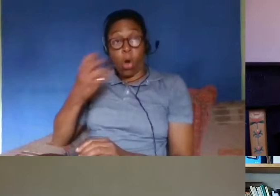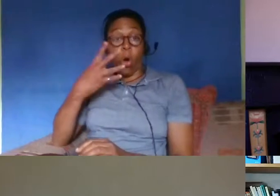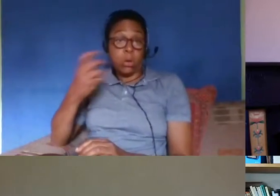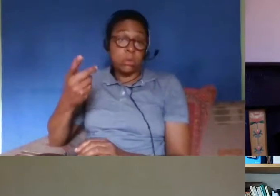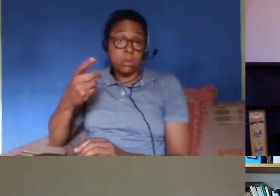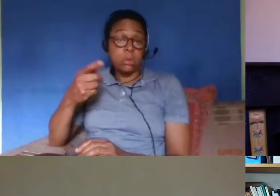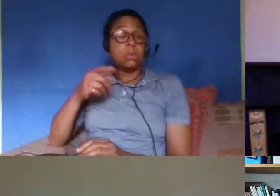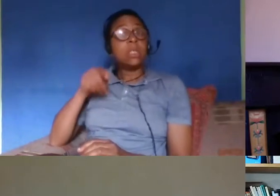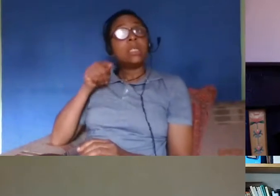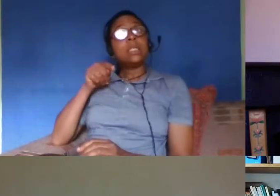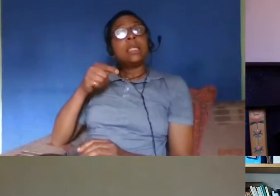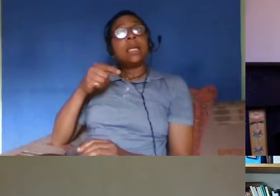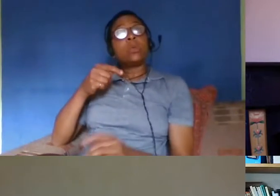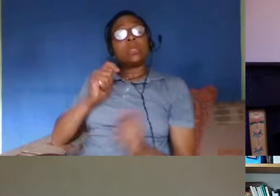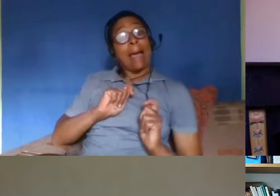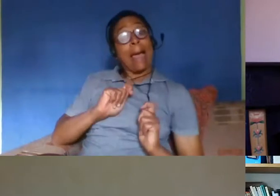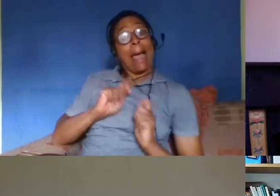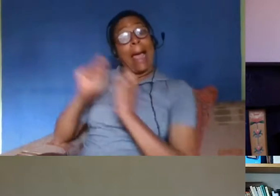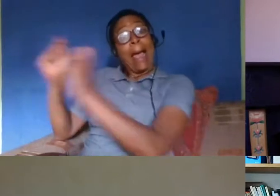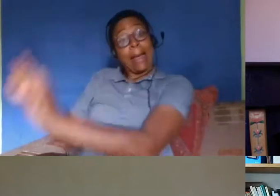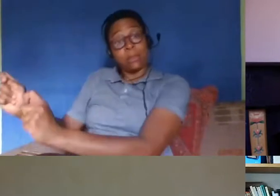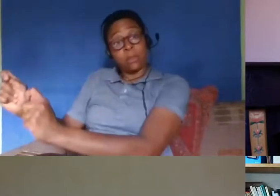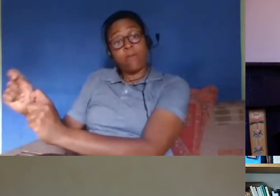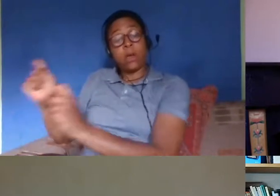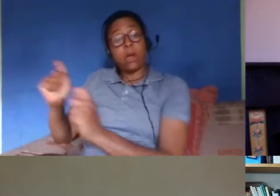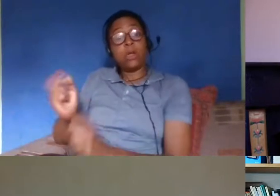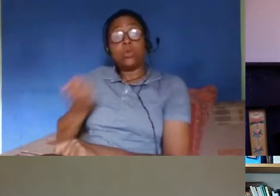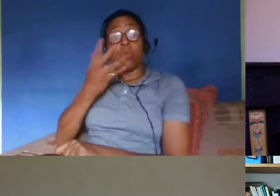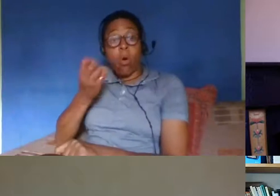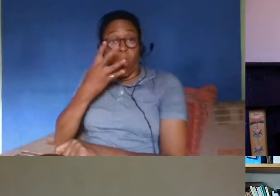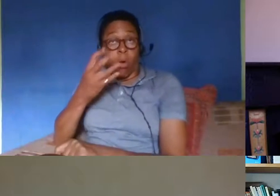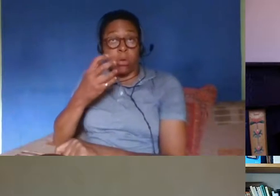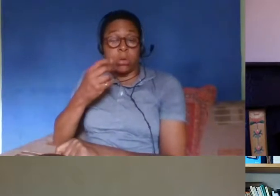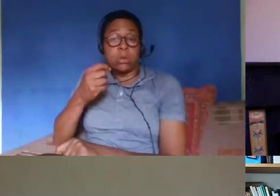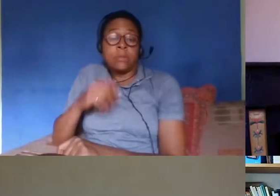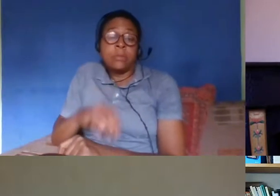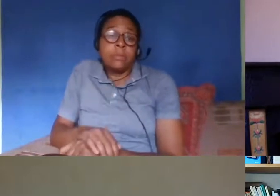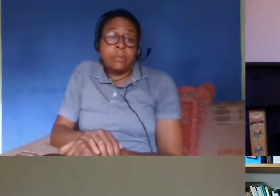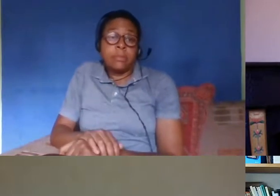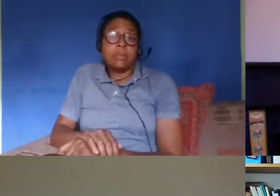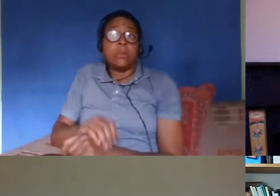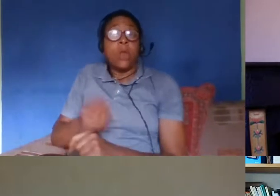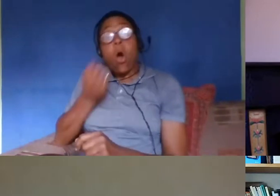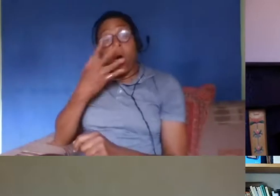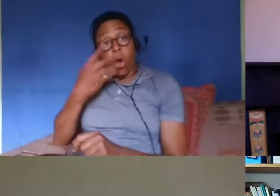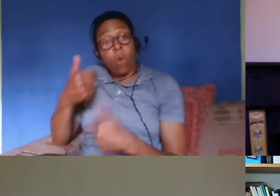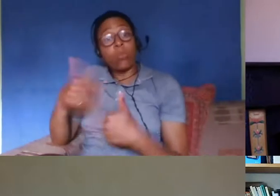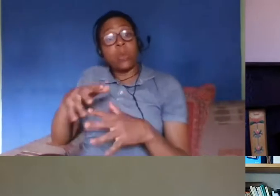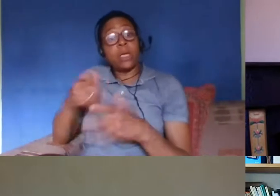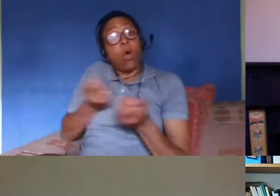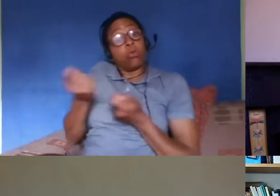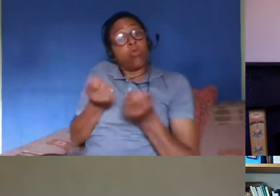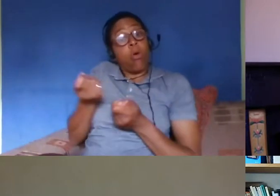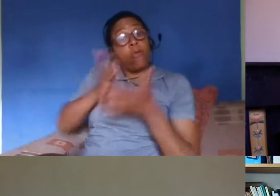as was always the agreement it was a lease arrangement of some sort bizarrely and um there was a it